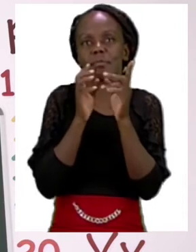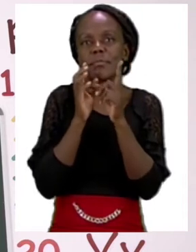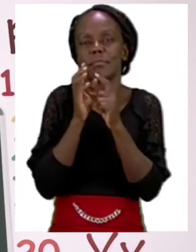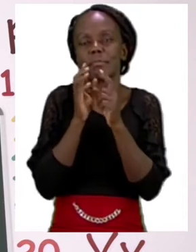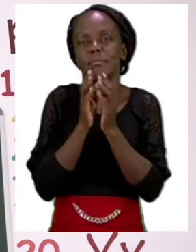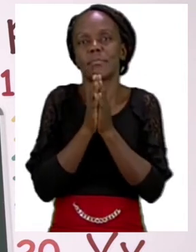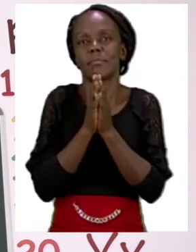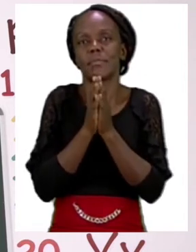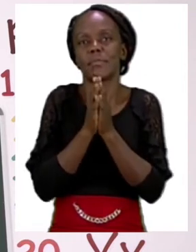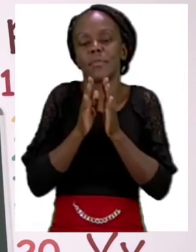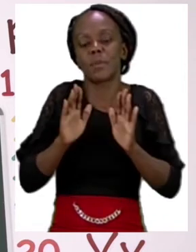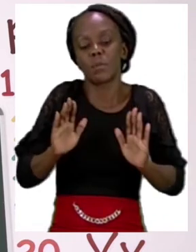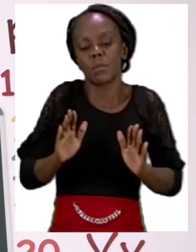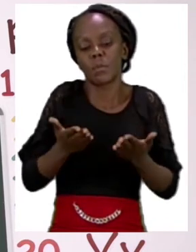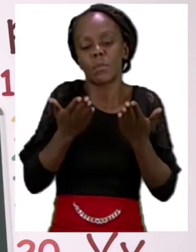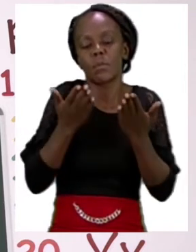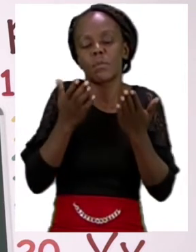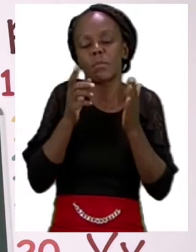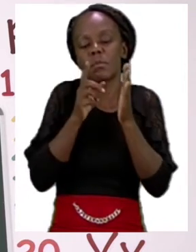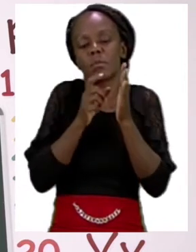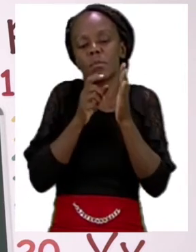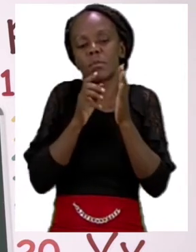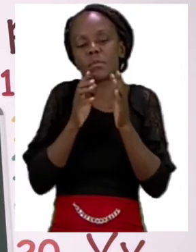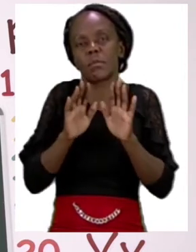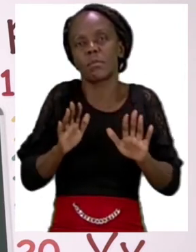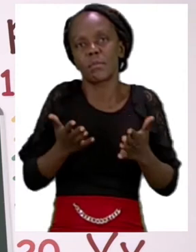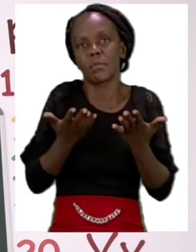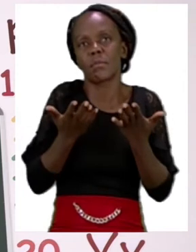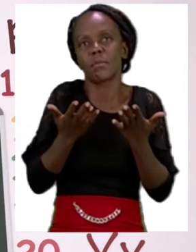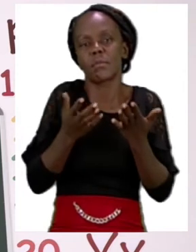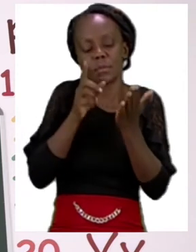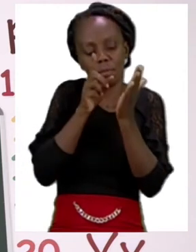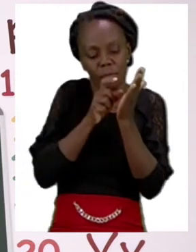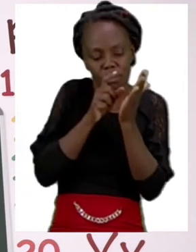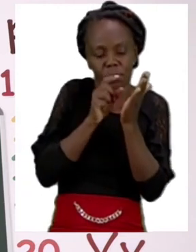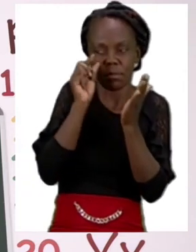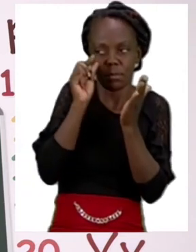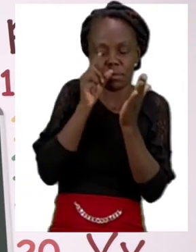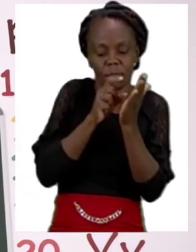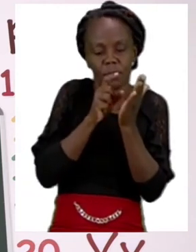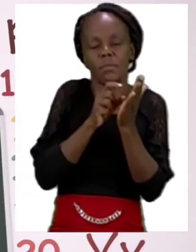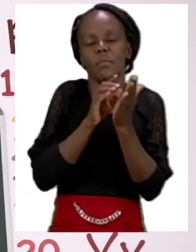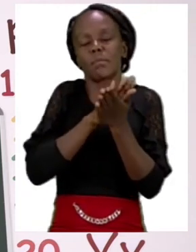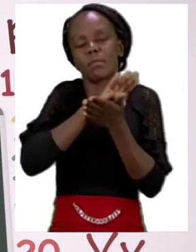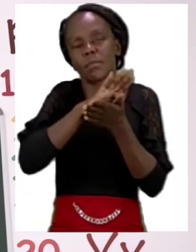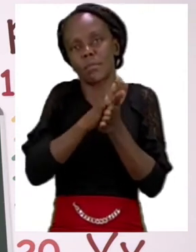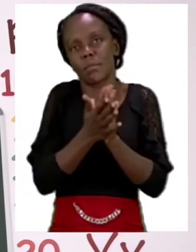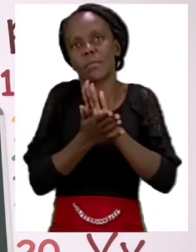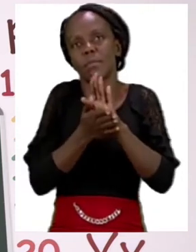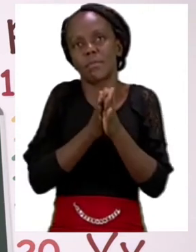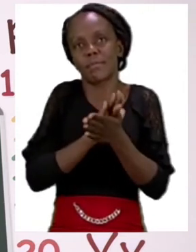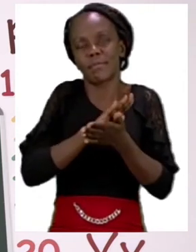do we sanitize? Well we take a little bit of sanitizer. We put it in our hand and we rub inside,